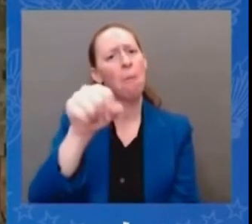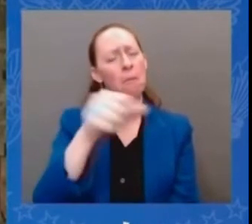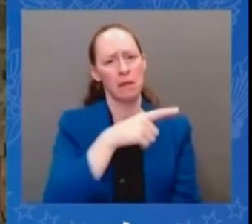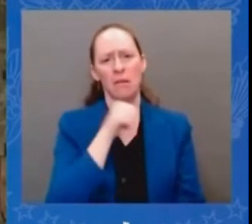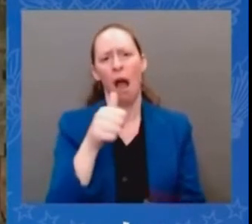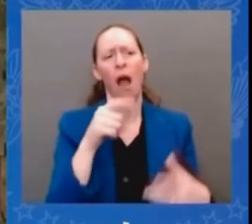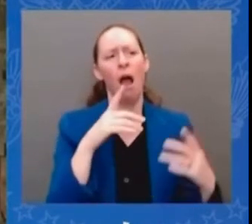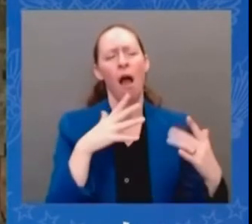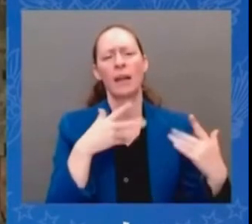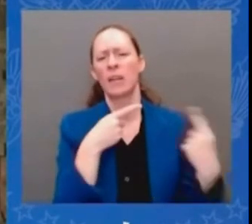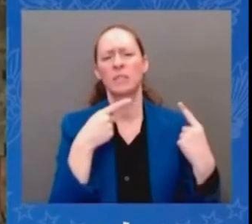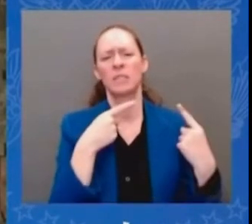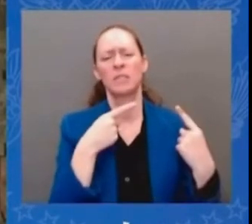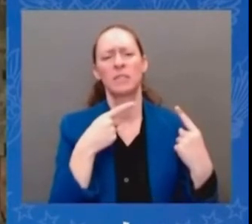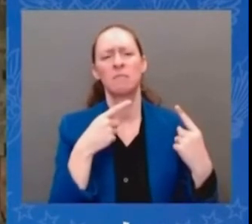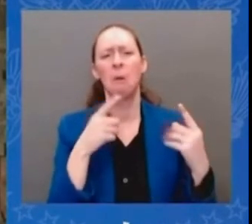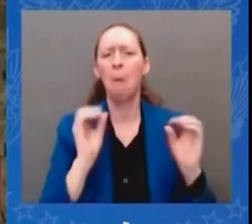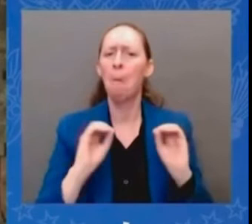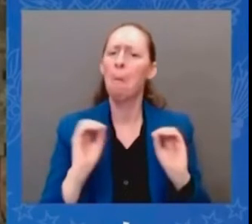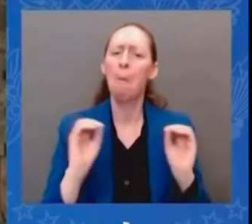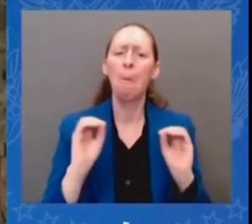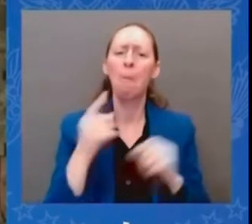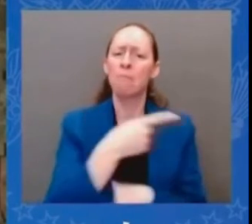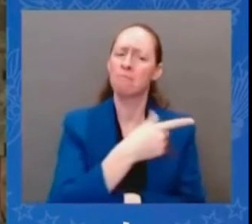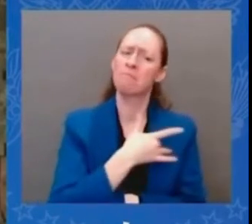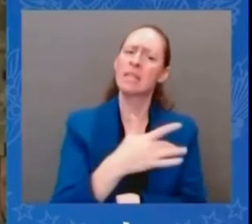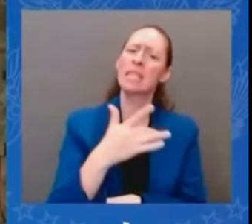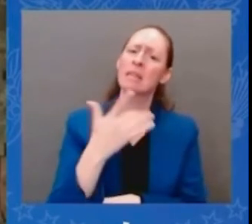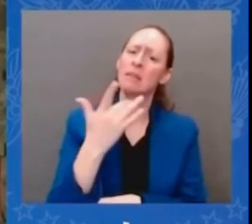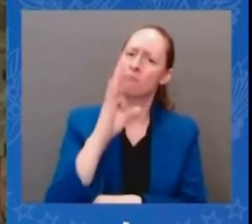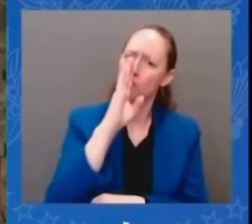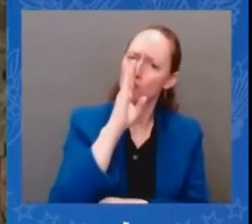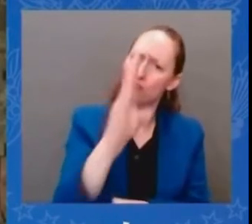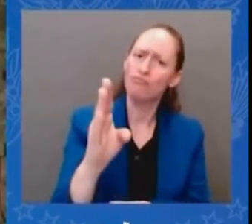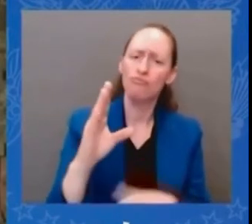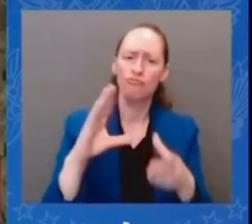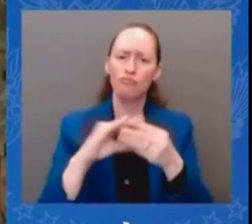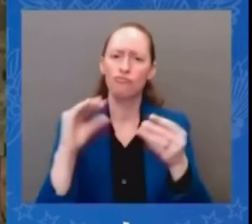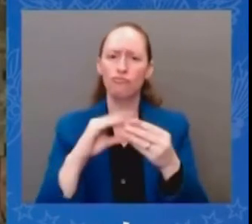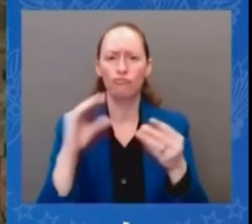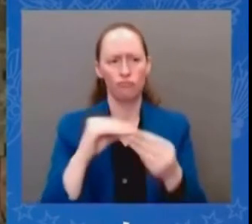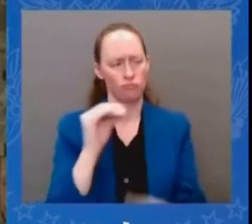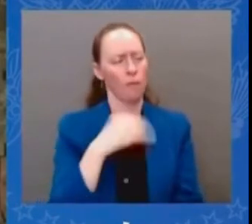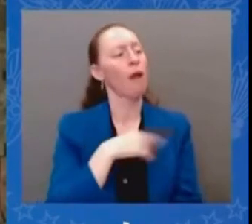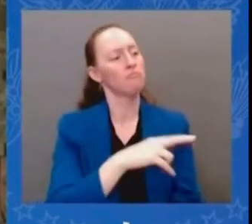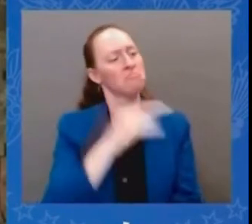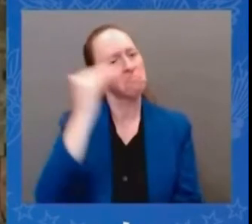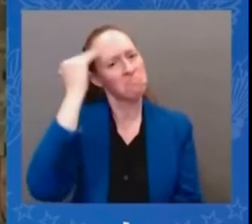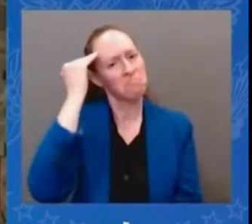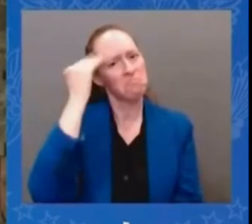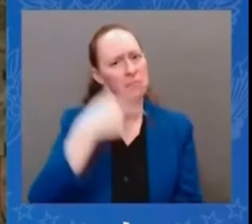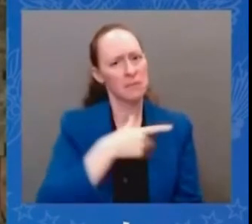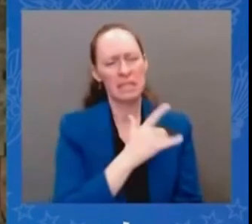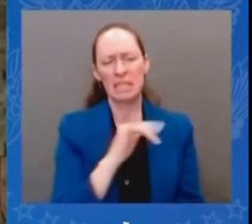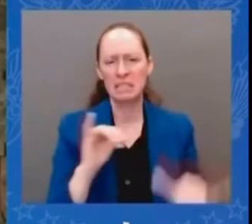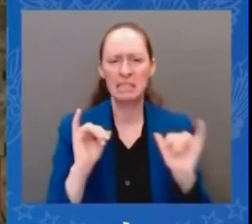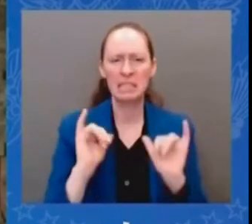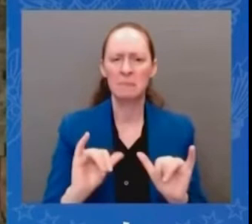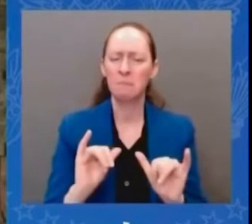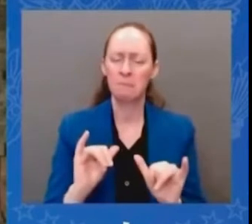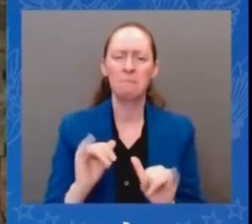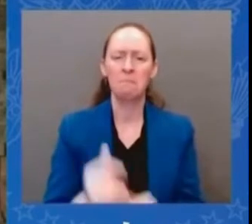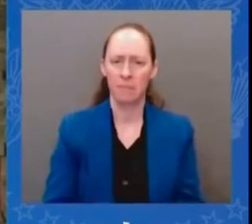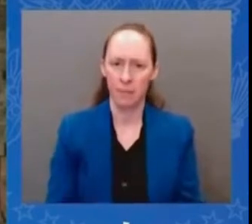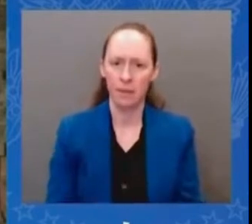and straightforward and uh do i think he's willing to compromise on various issues yes i think he understands